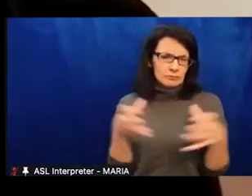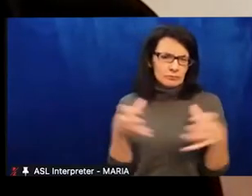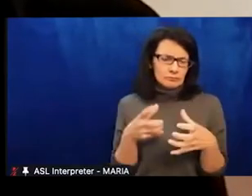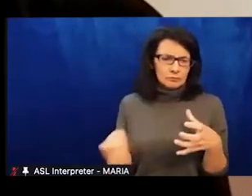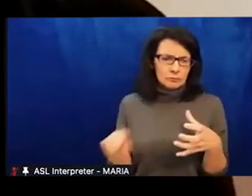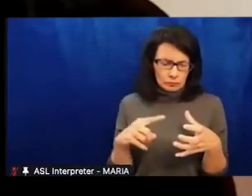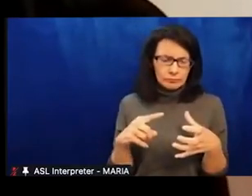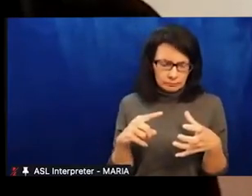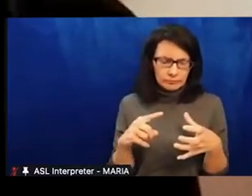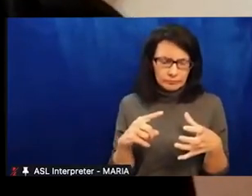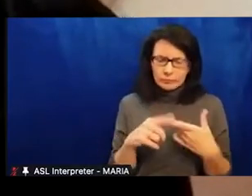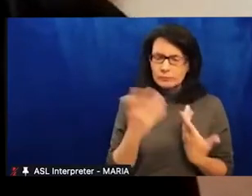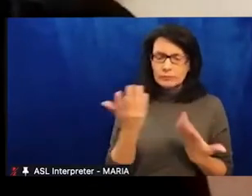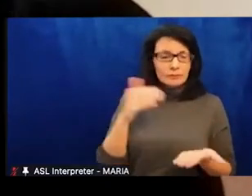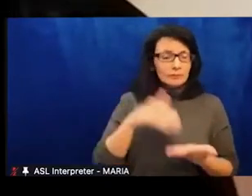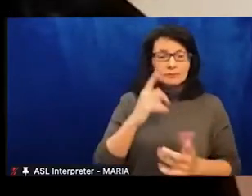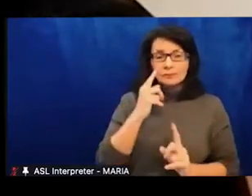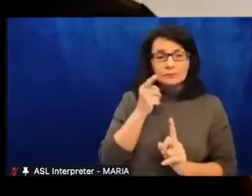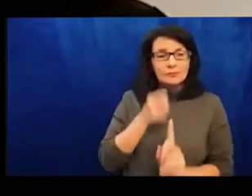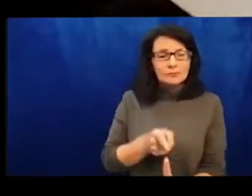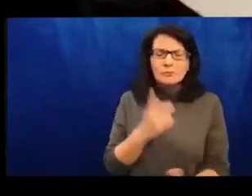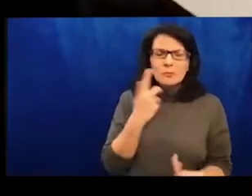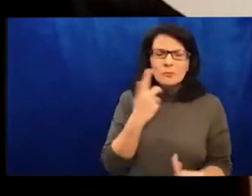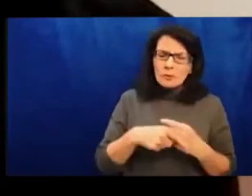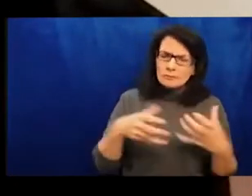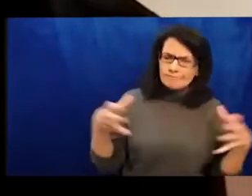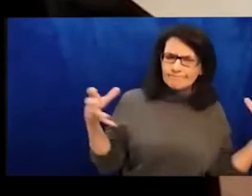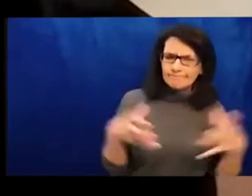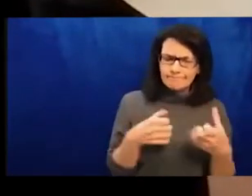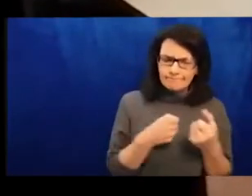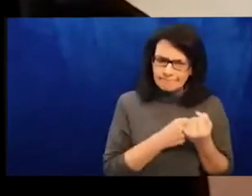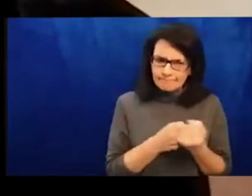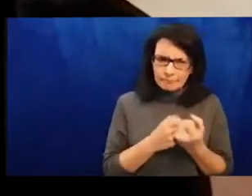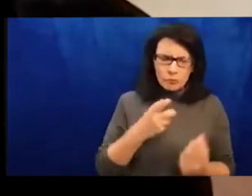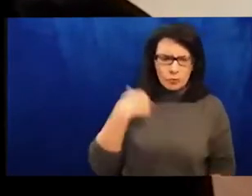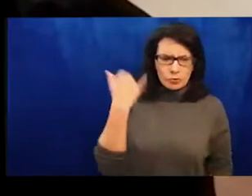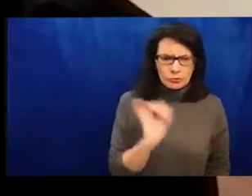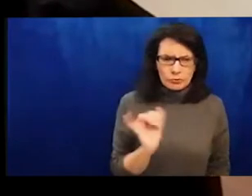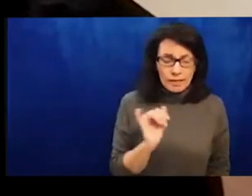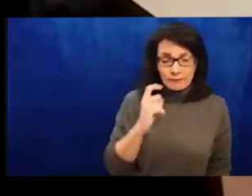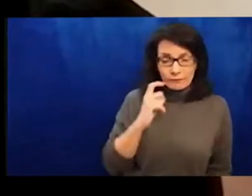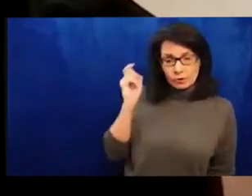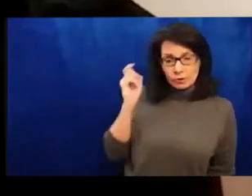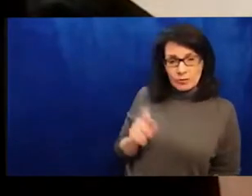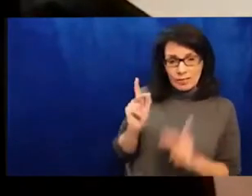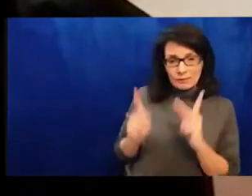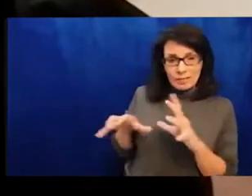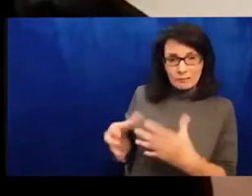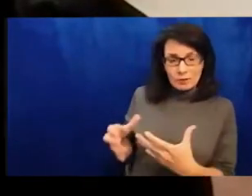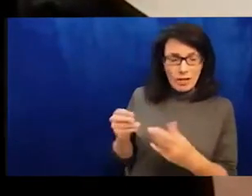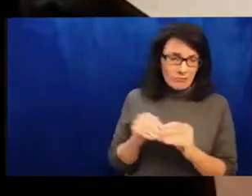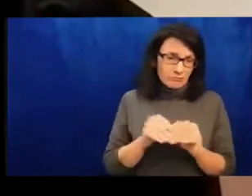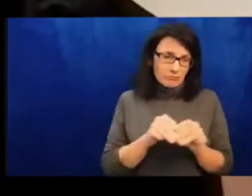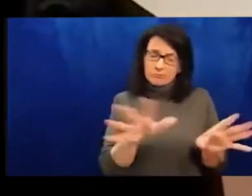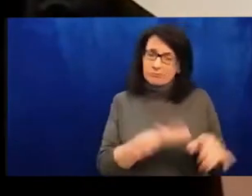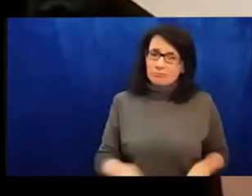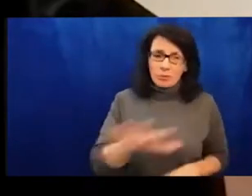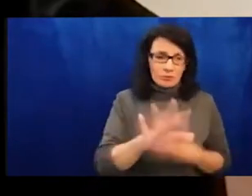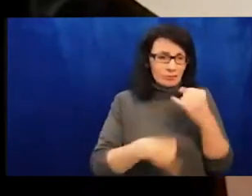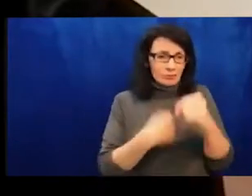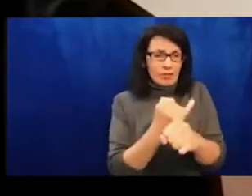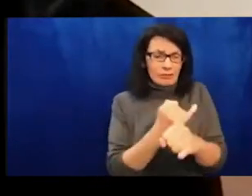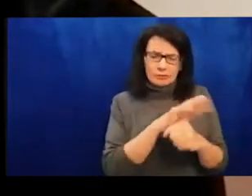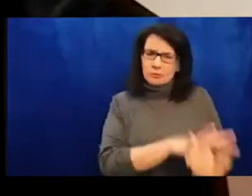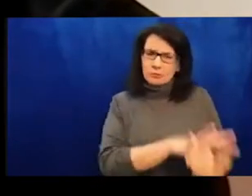around the world, we decided to organize this teach-in, a tried and true rapid response format to bring people together to learn and